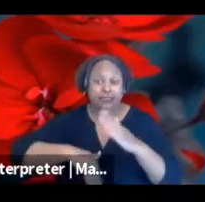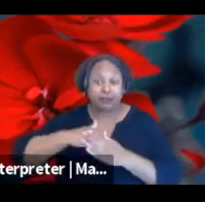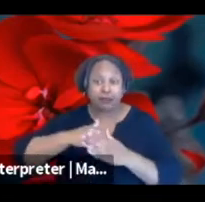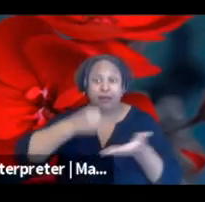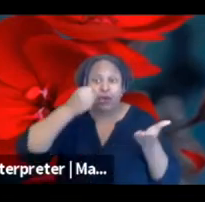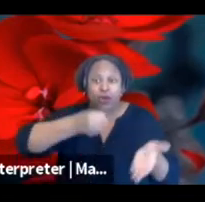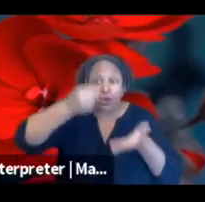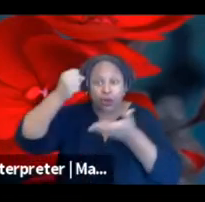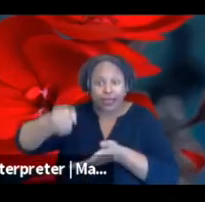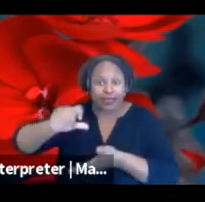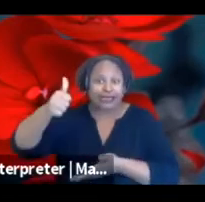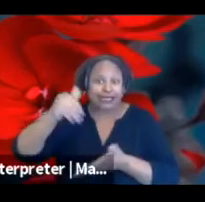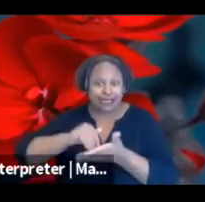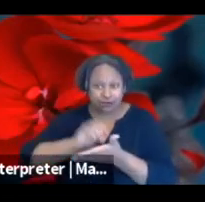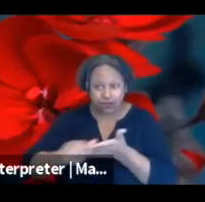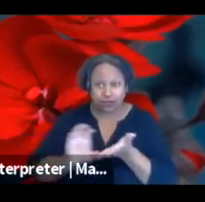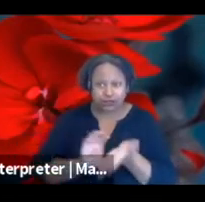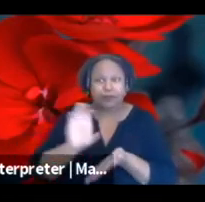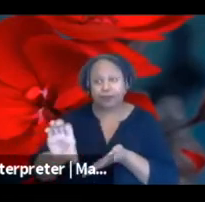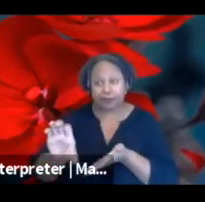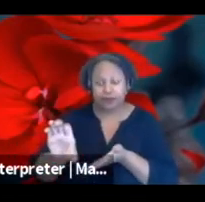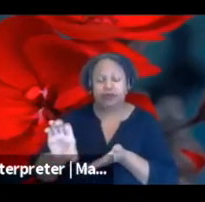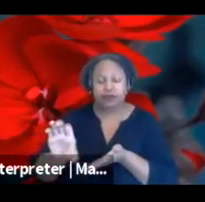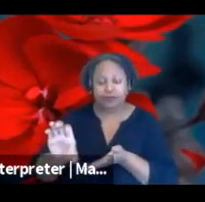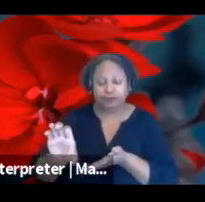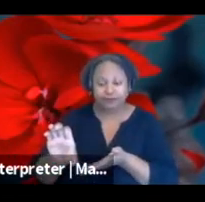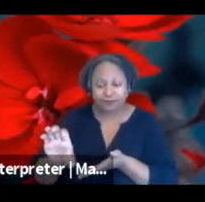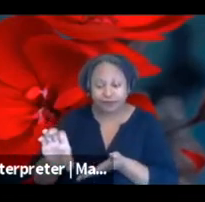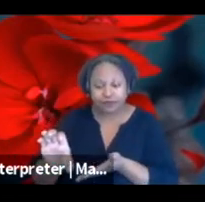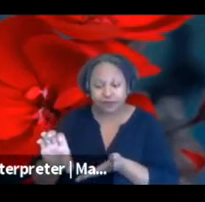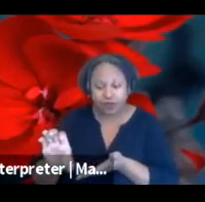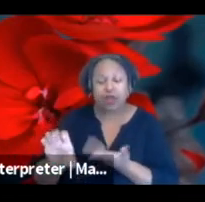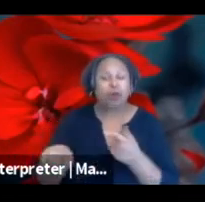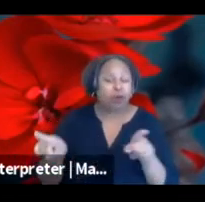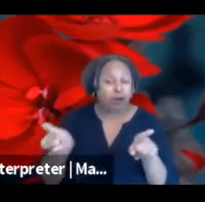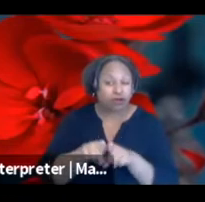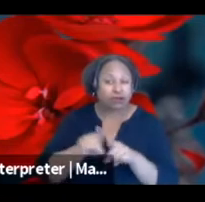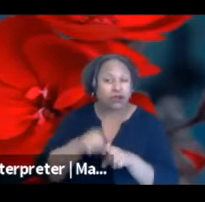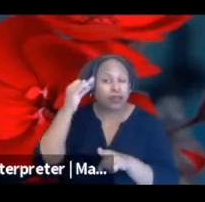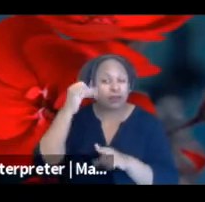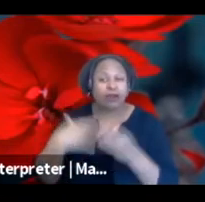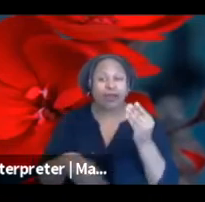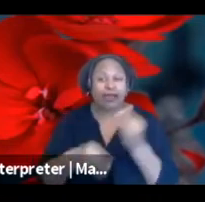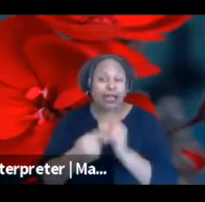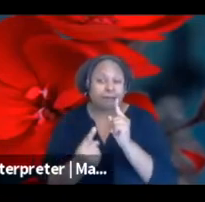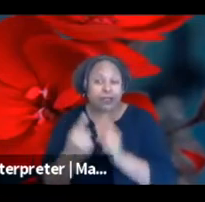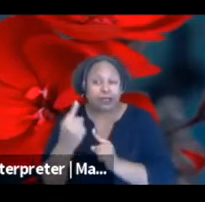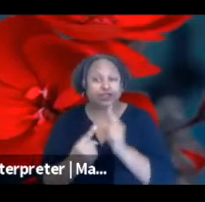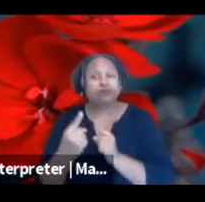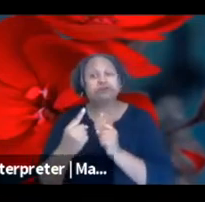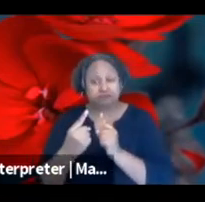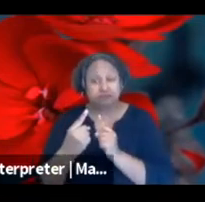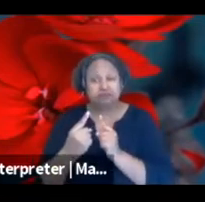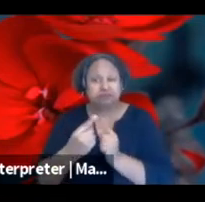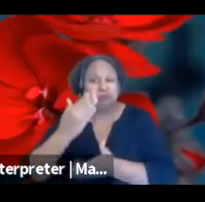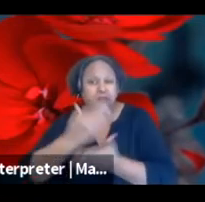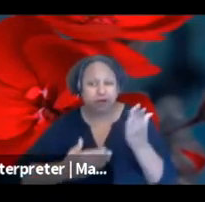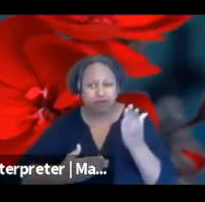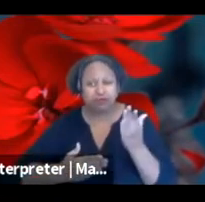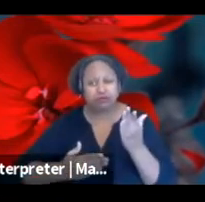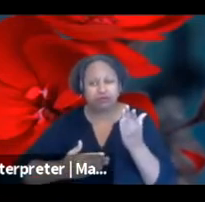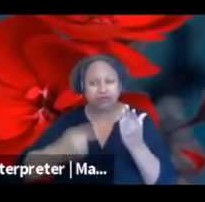10,000. And then we also are looking at adding a mentorship component to this particular